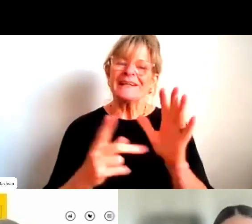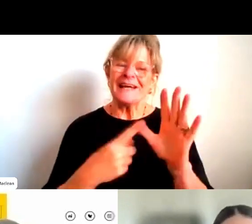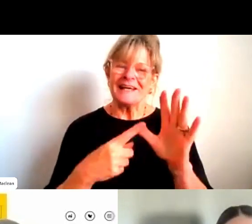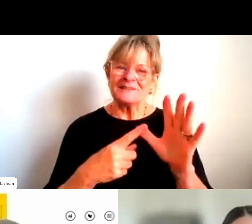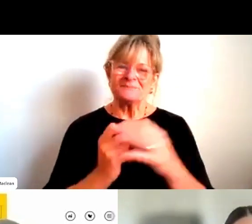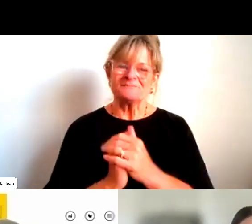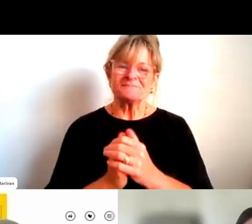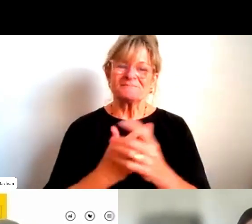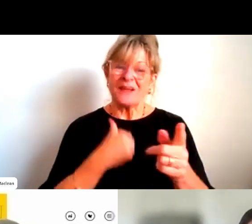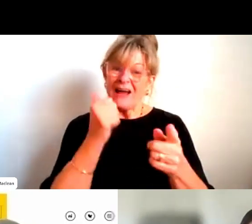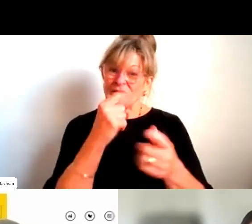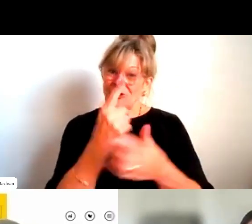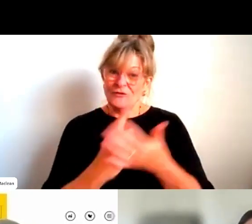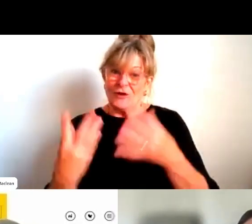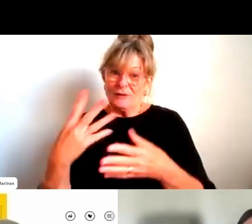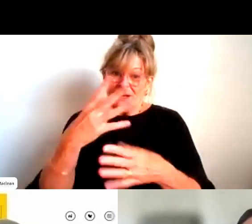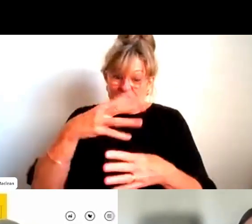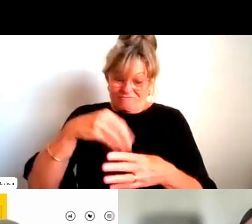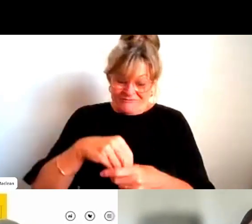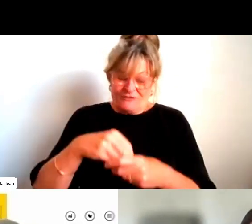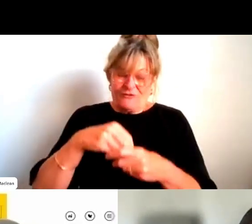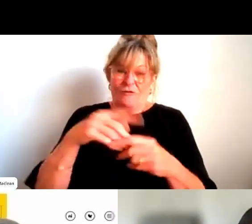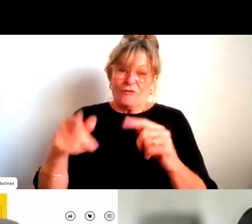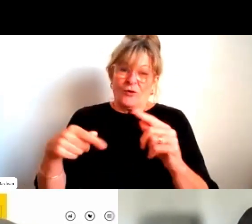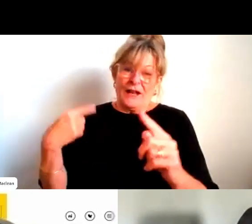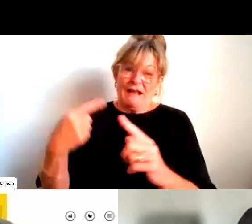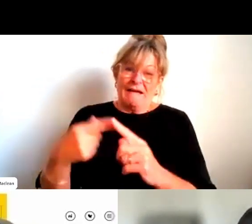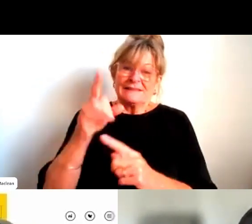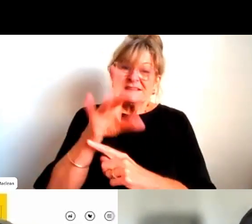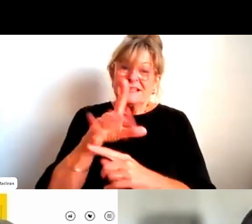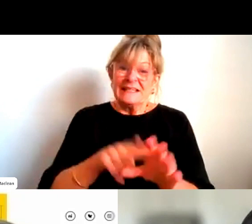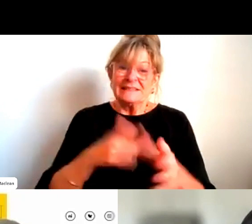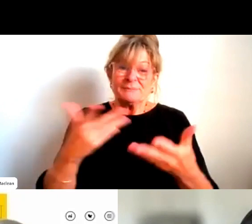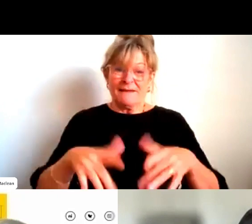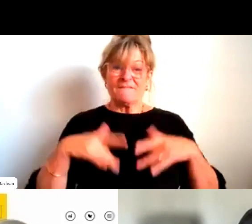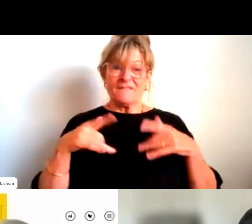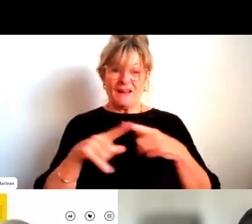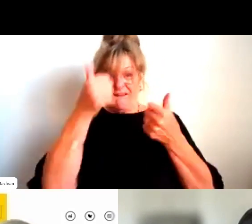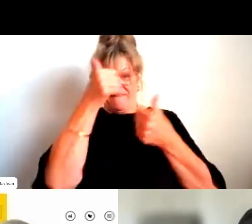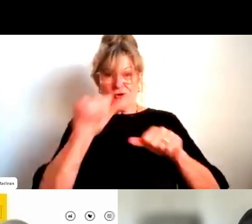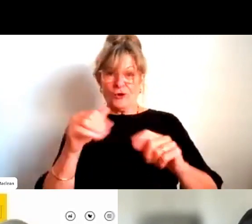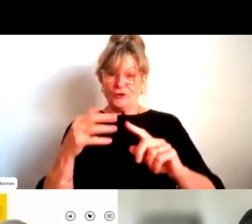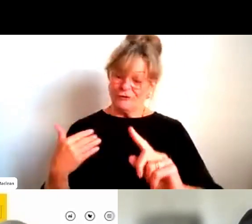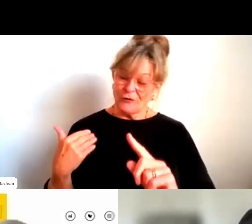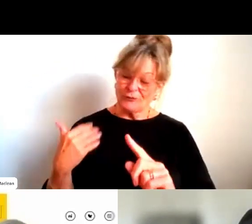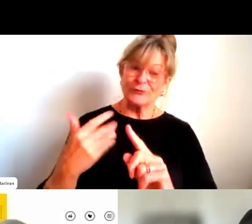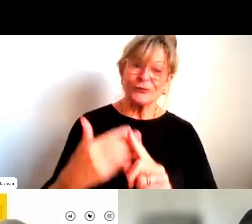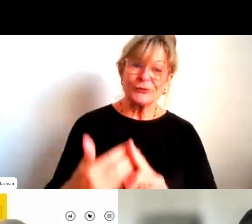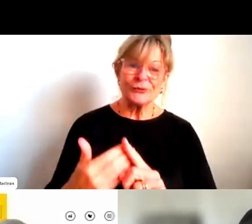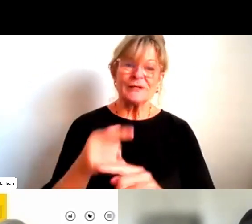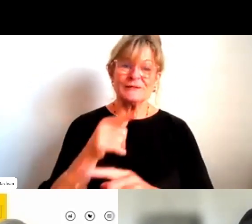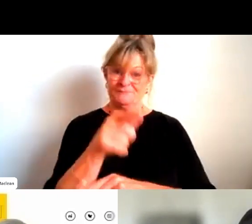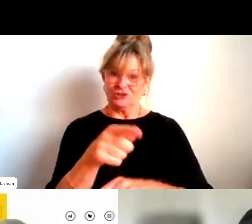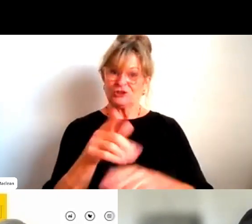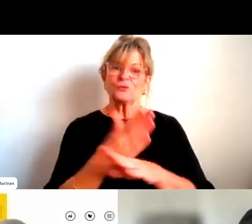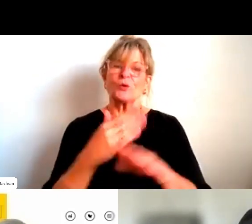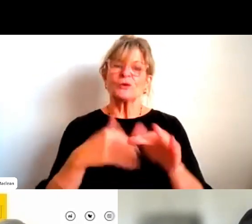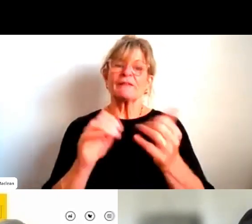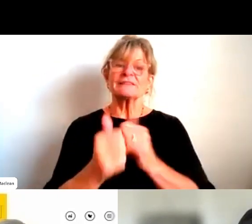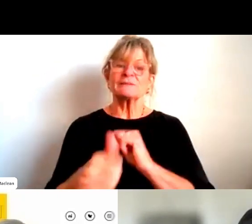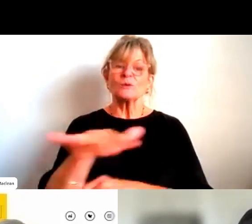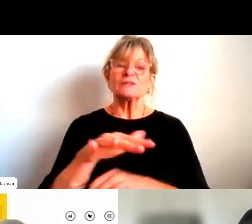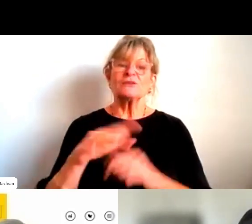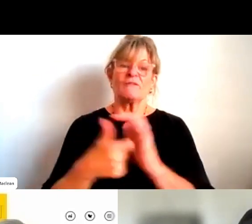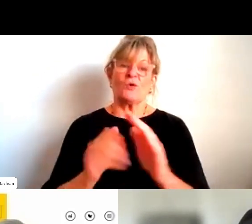you've only been in the industry for 10 years, but I feel like I've pretty much known you for that period of time. So she's also worked in the sports sector, like I said, for more than 10